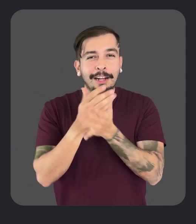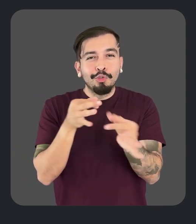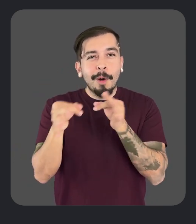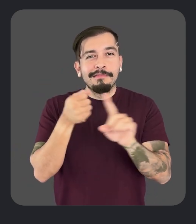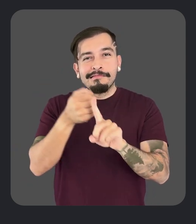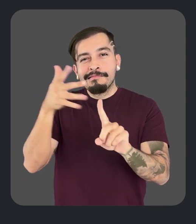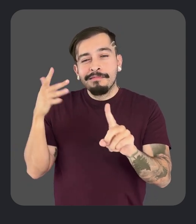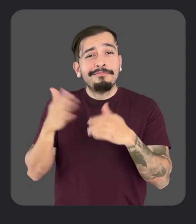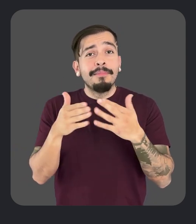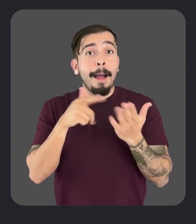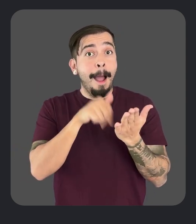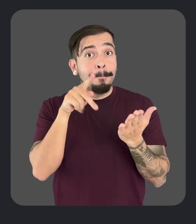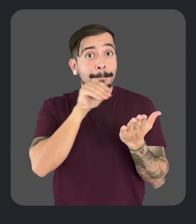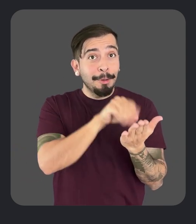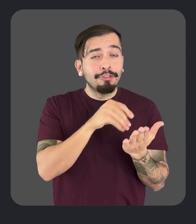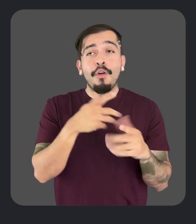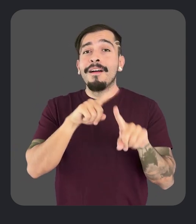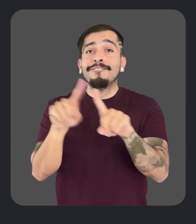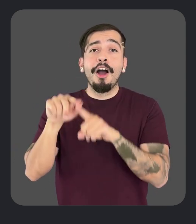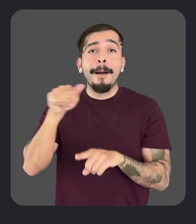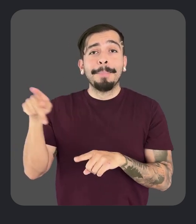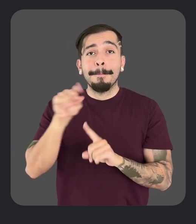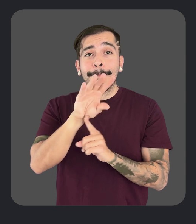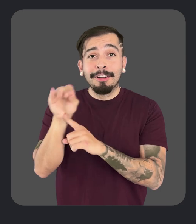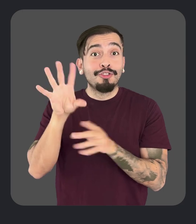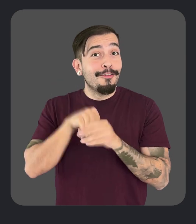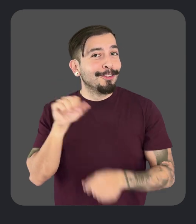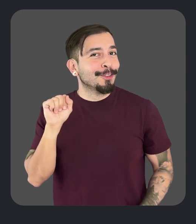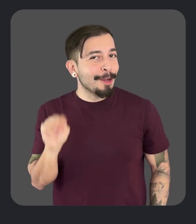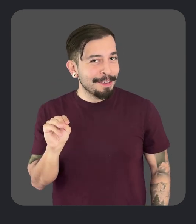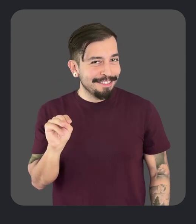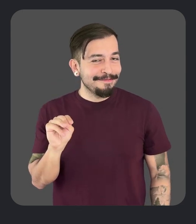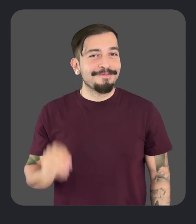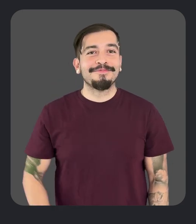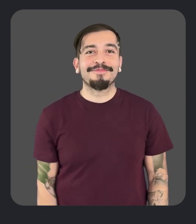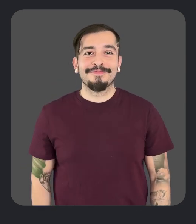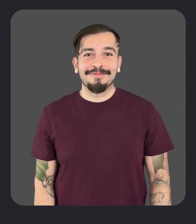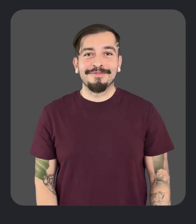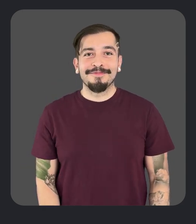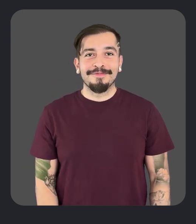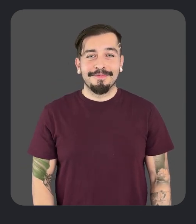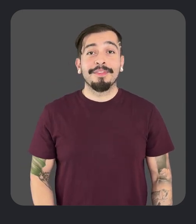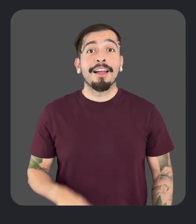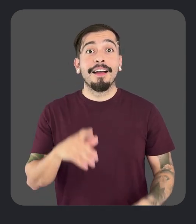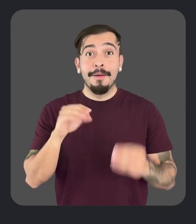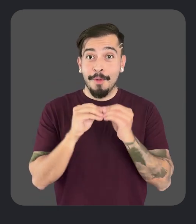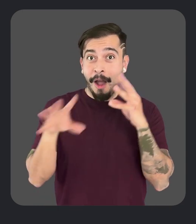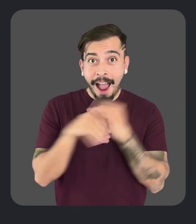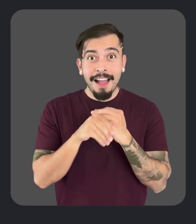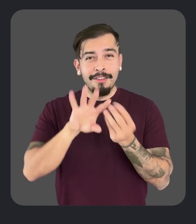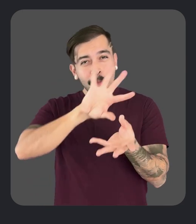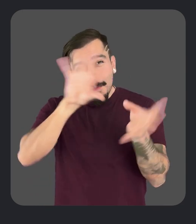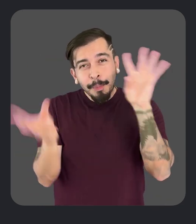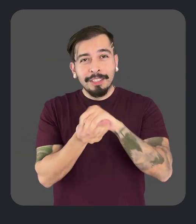descriptions of their photos, whether their photos are taken with the app or pulled in from other apps, including social media. In addition